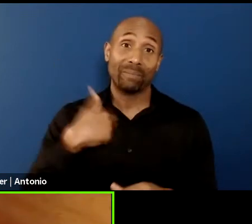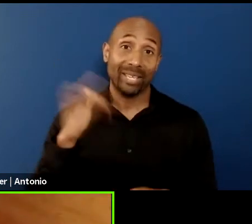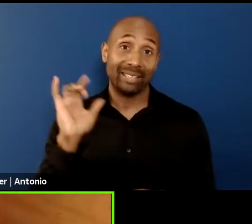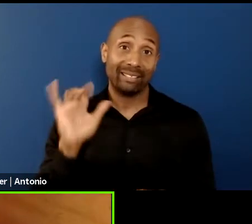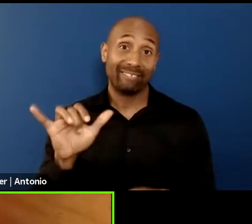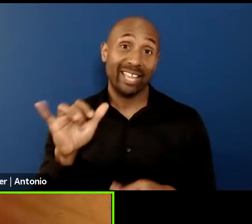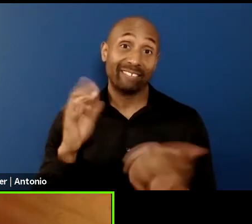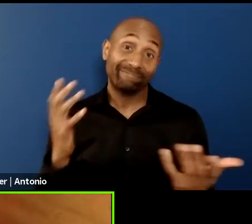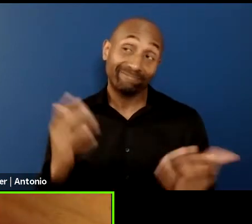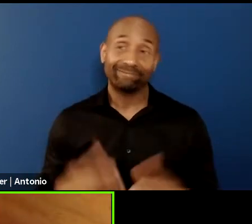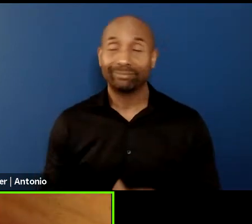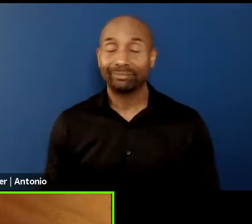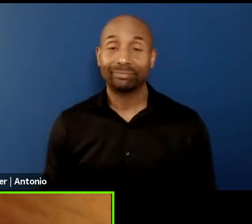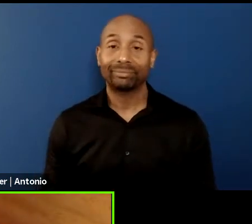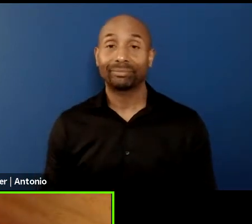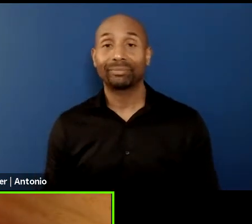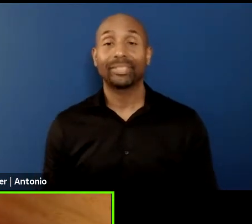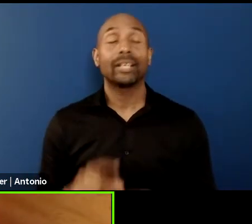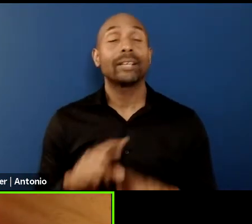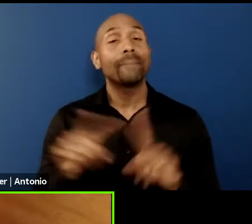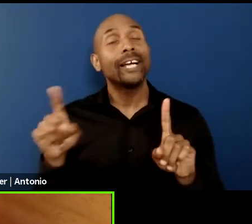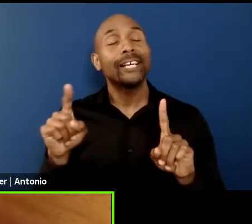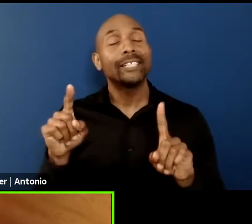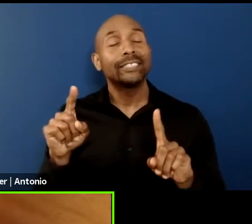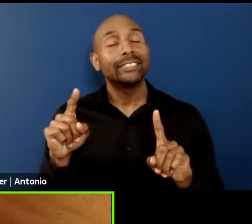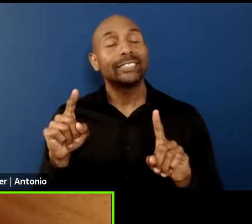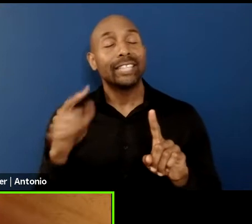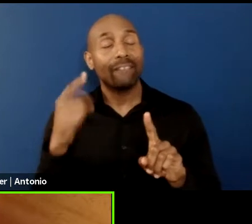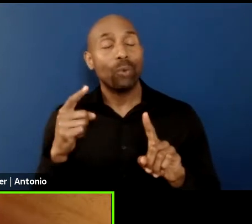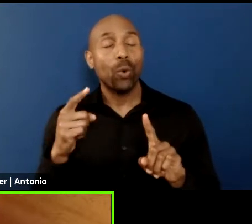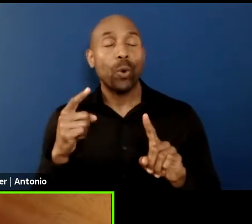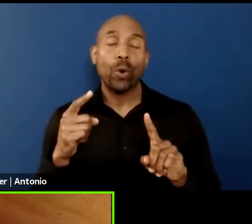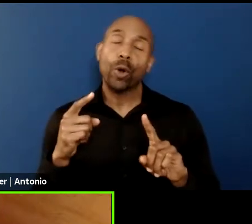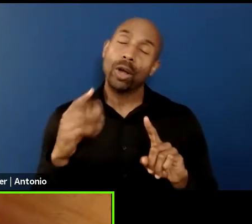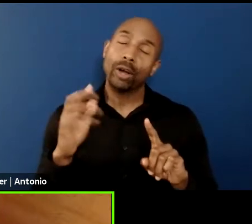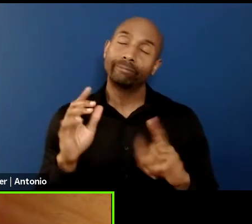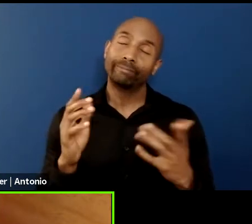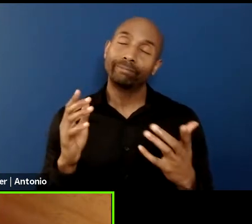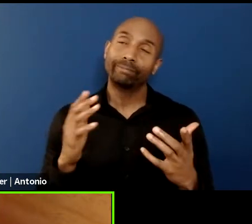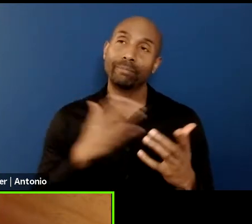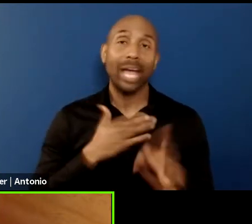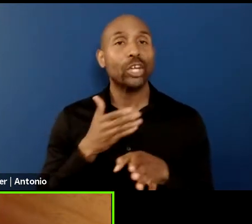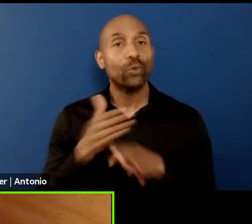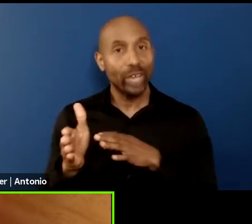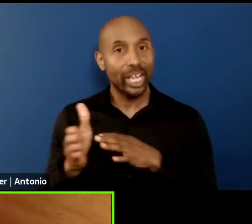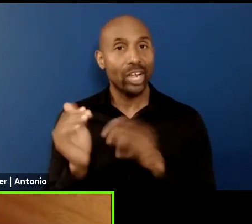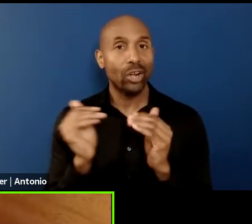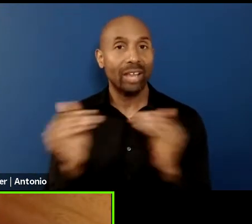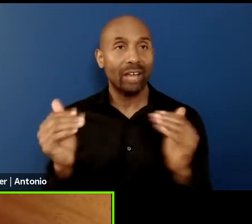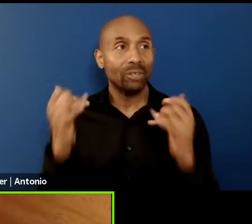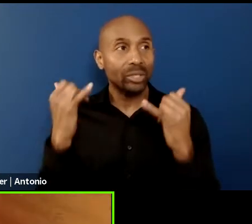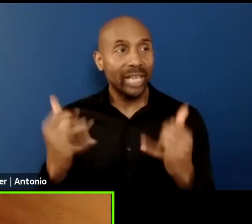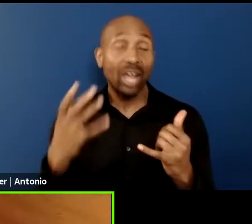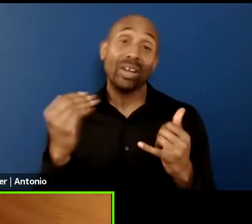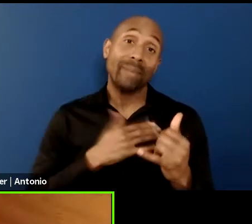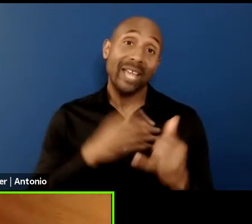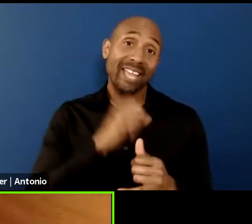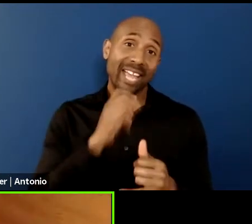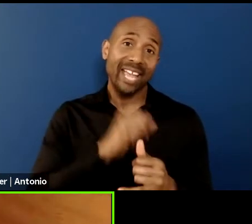I think it fitted very well, like in terms of where I am in my career but also in age and,